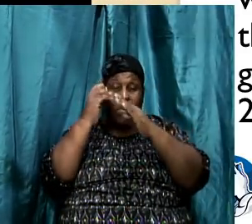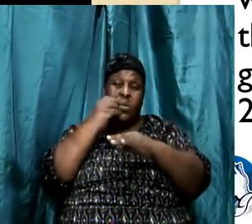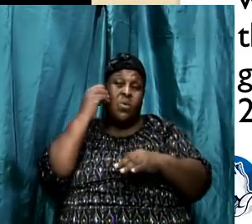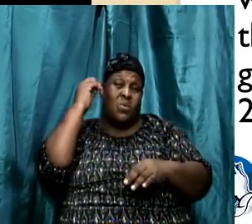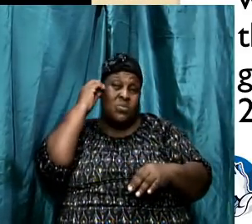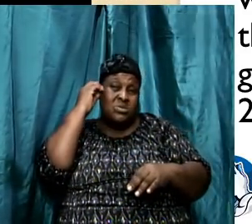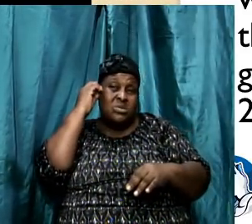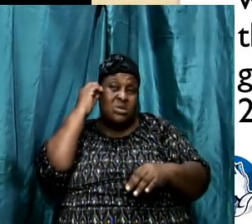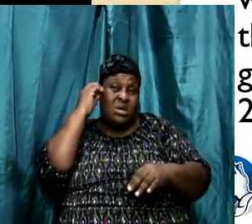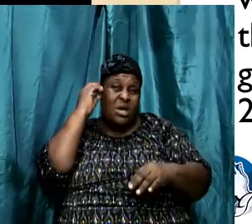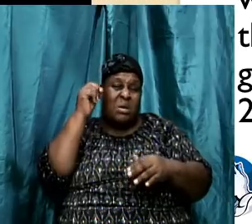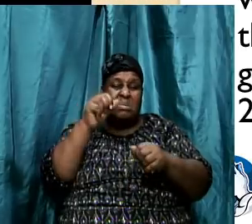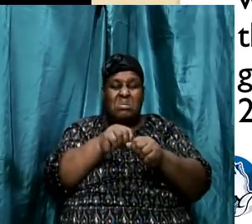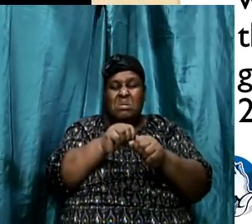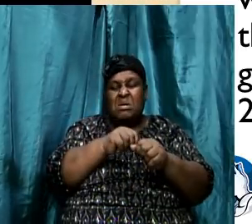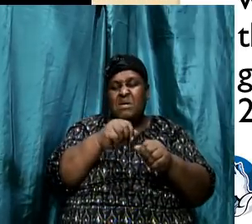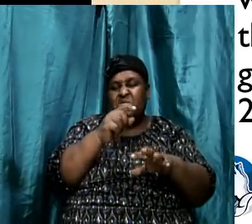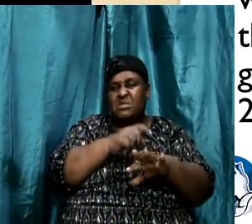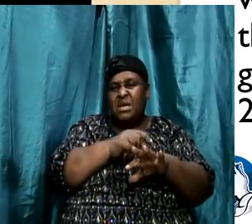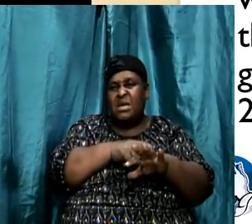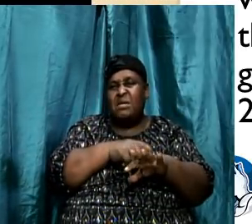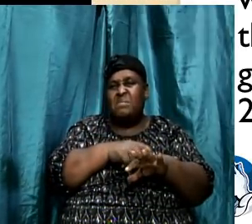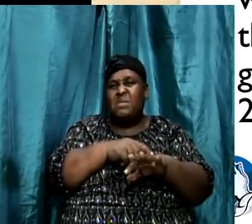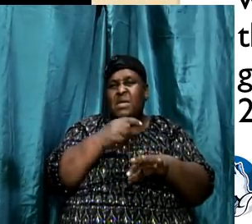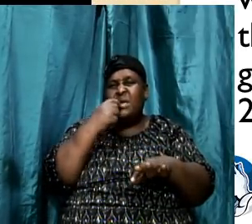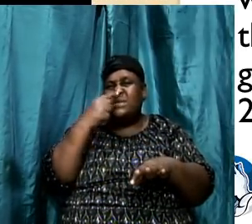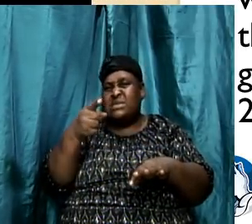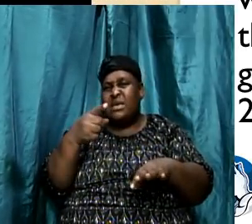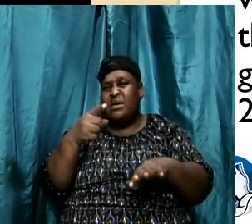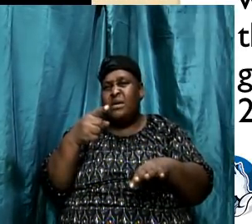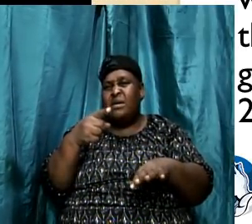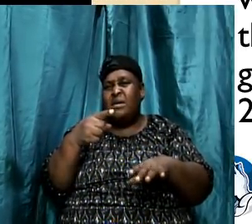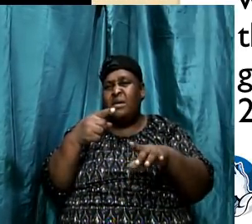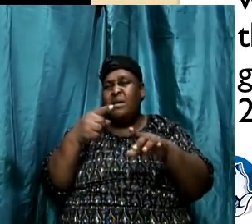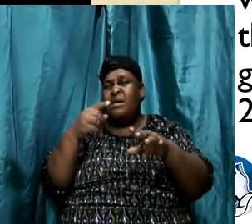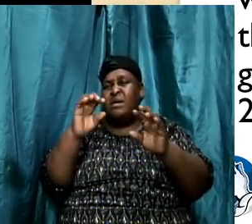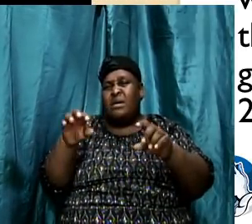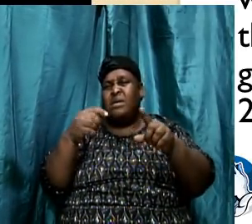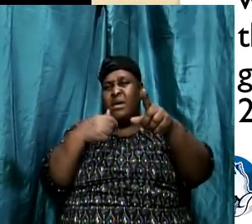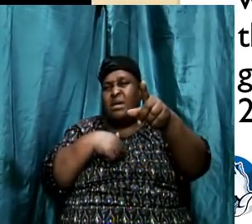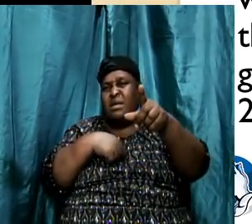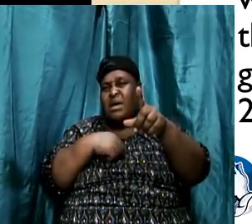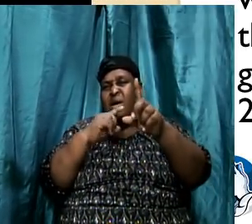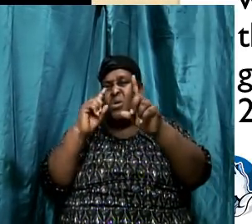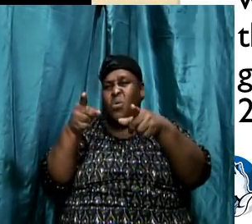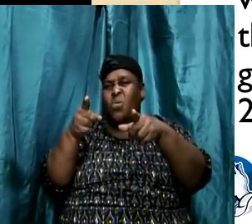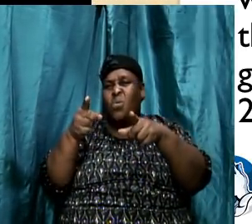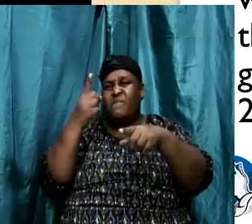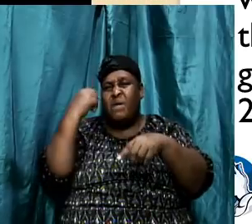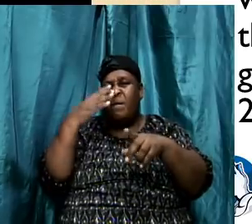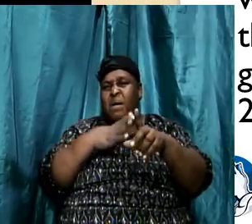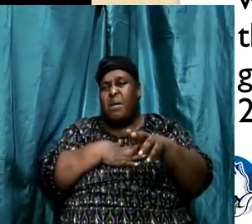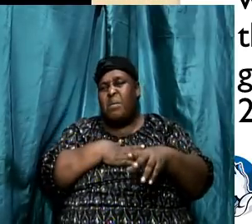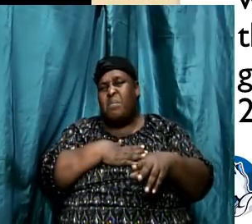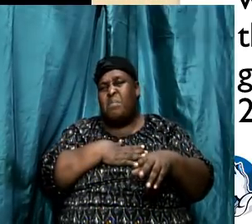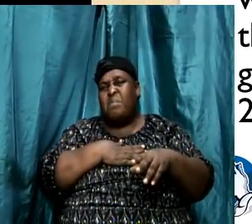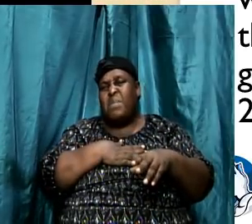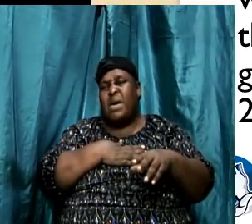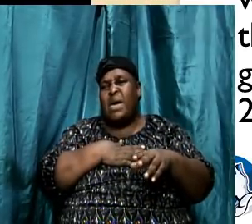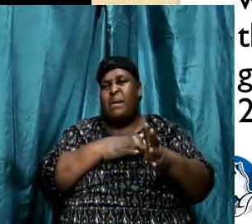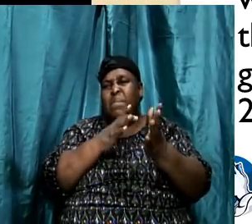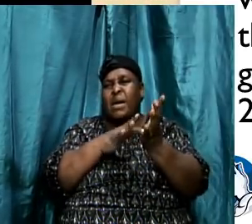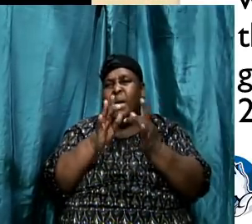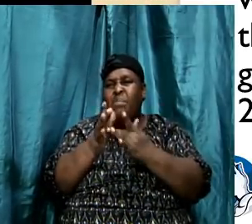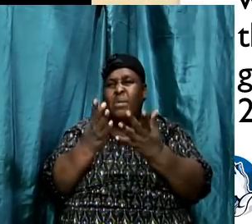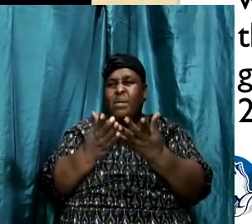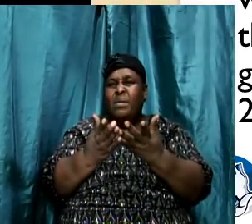and I said, can I read it for my Bible, please? And I said, okay. And I read it. I said, where do you get the word other from in that particular verse? And they are saying,